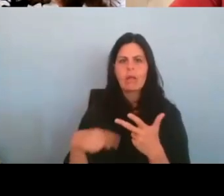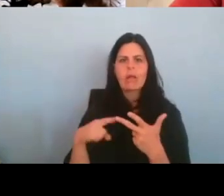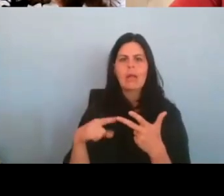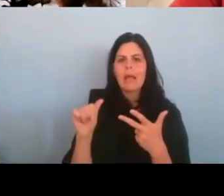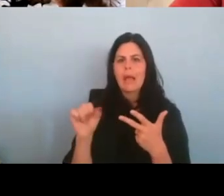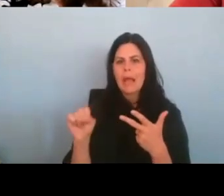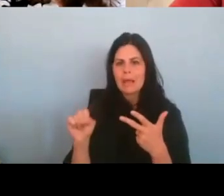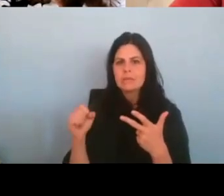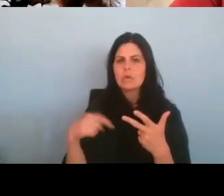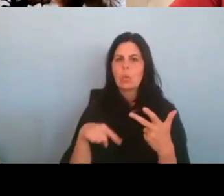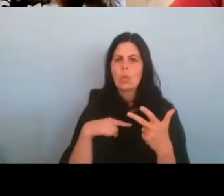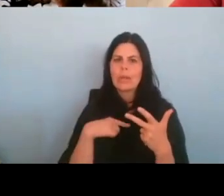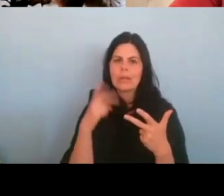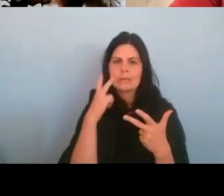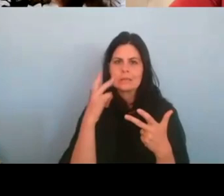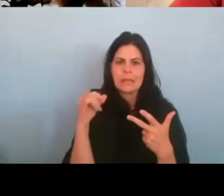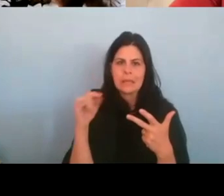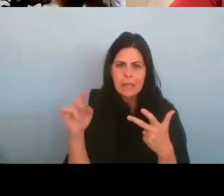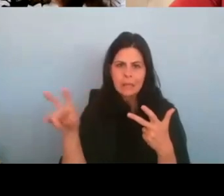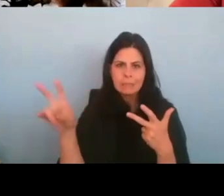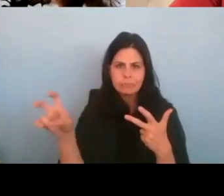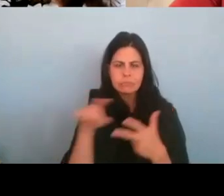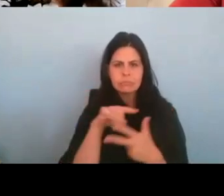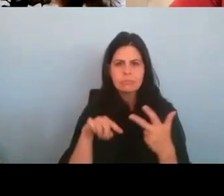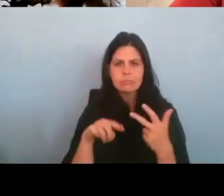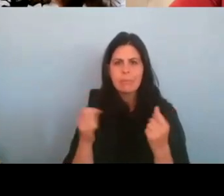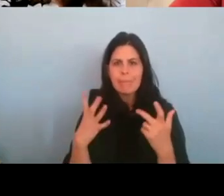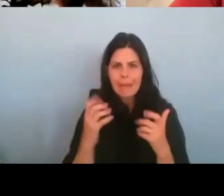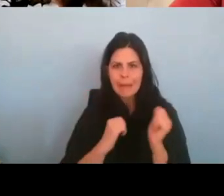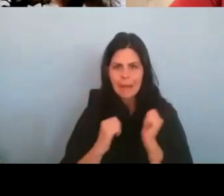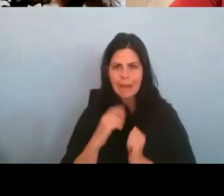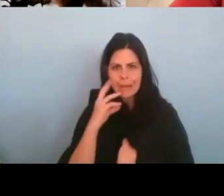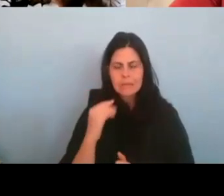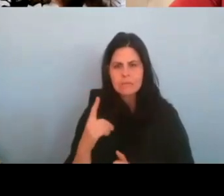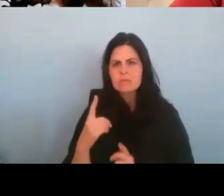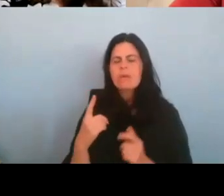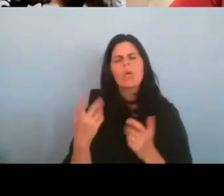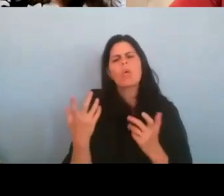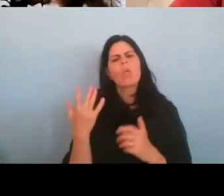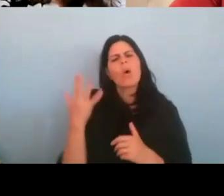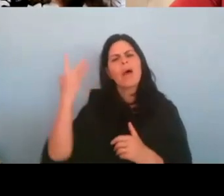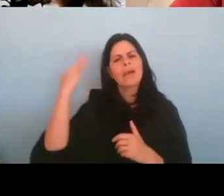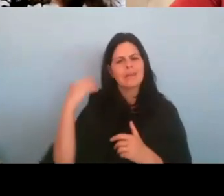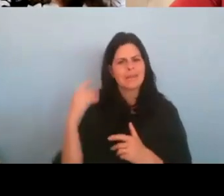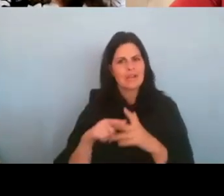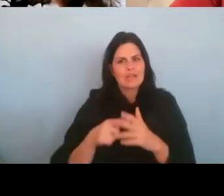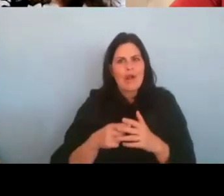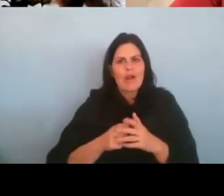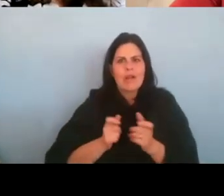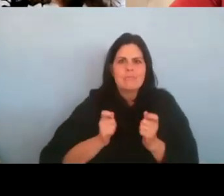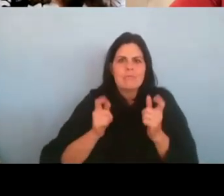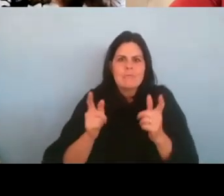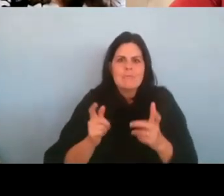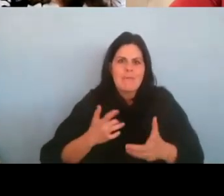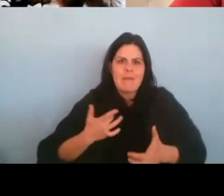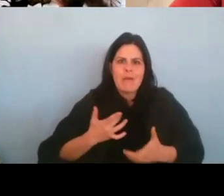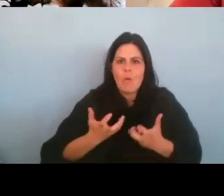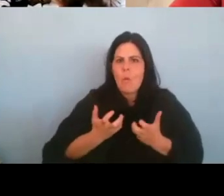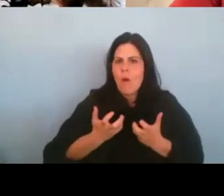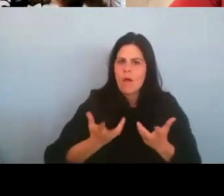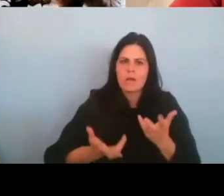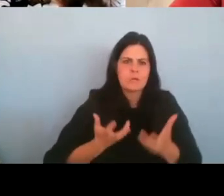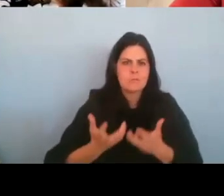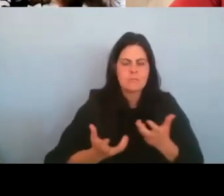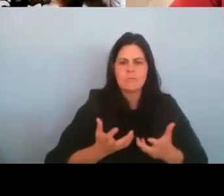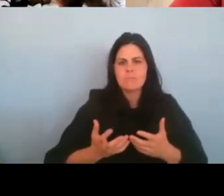a little bit more about kind of what sparked your interest in acting, um, and desires to play these types of roles? Um,